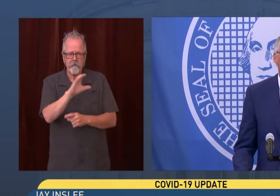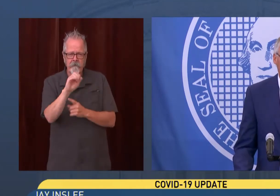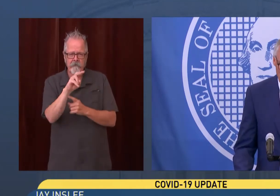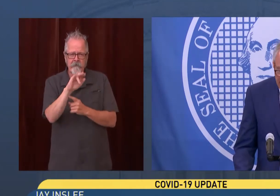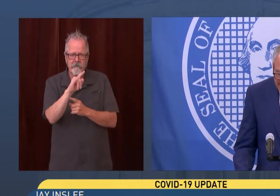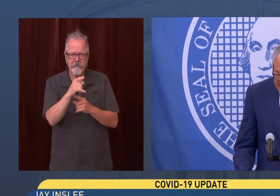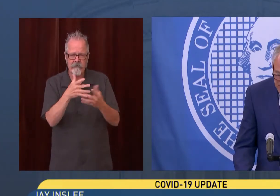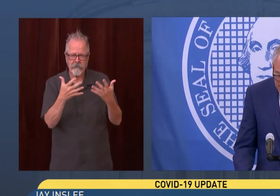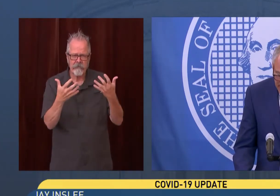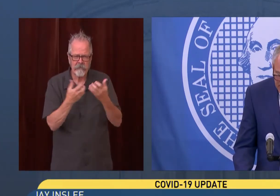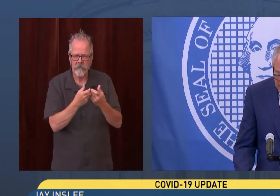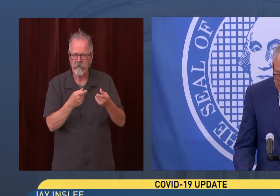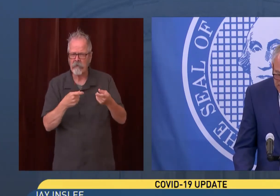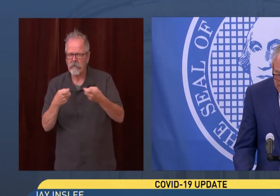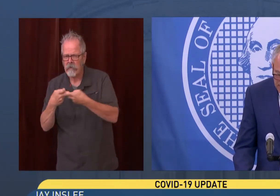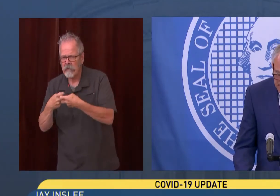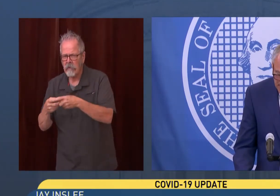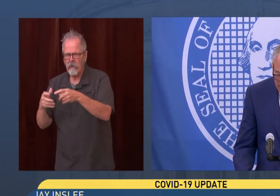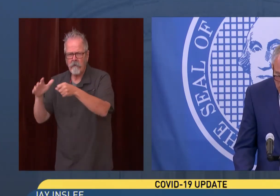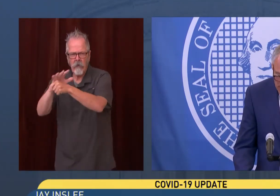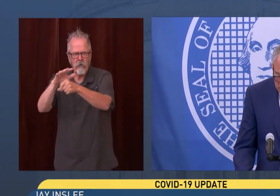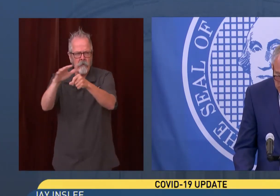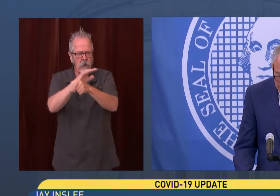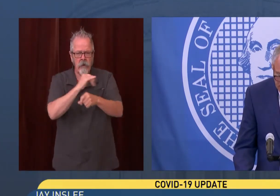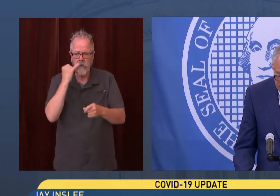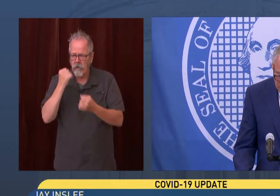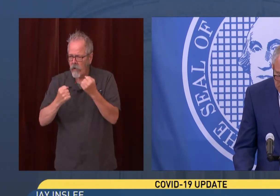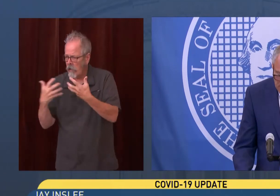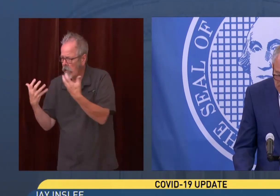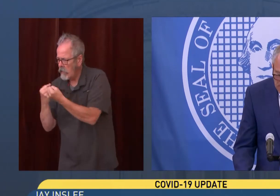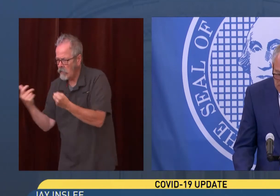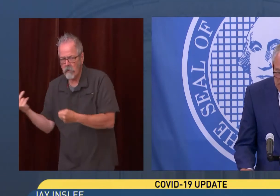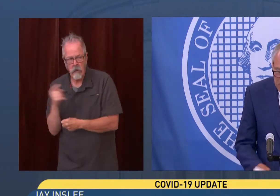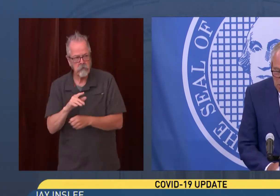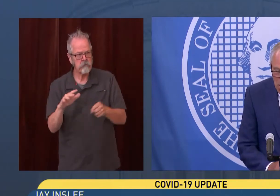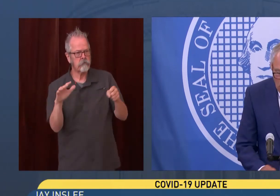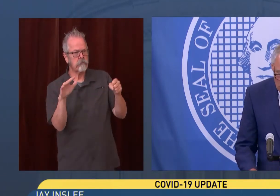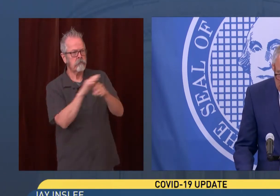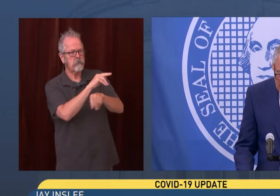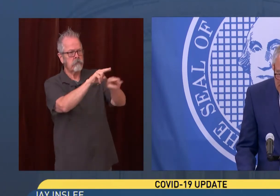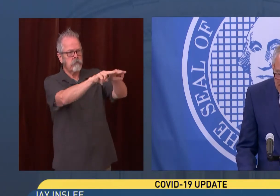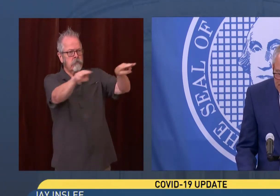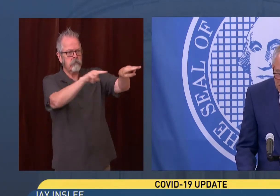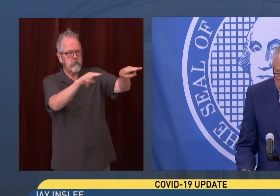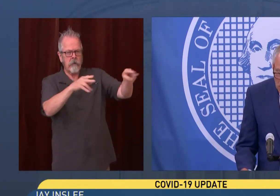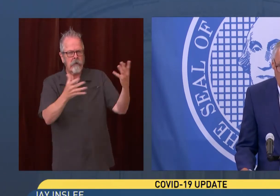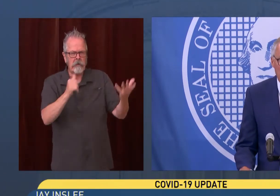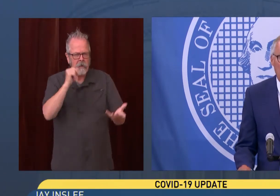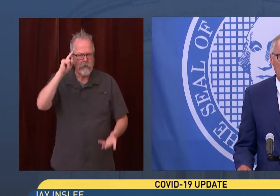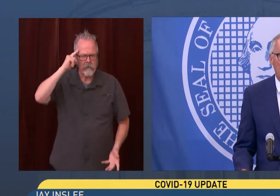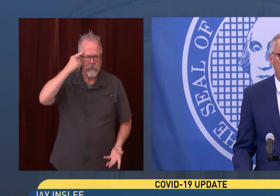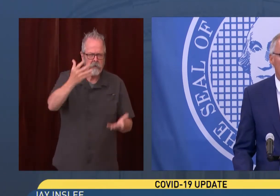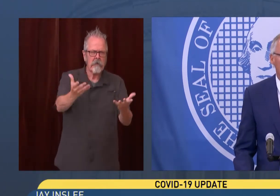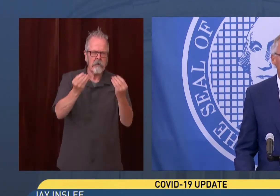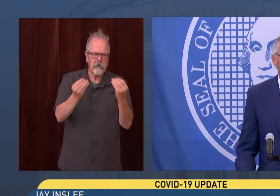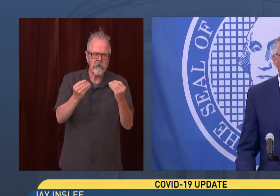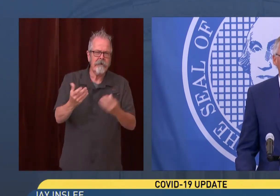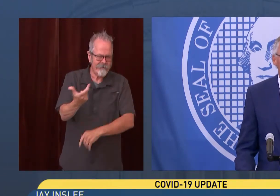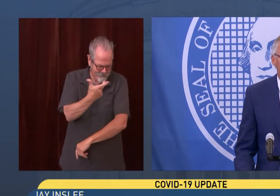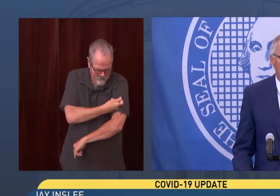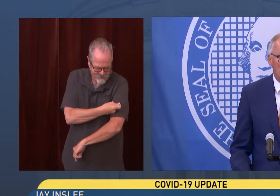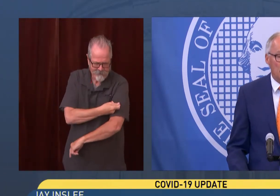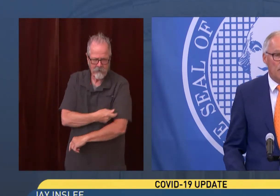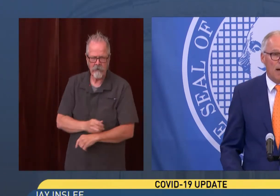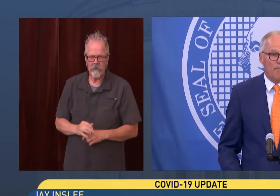simply can't get back into that risk. So we're not done fighting this